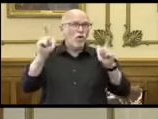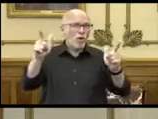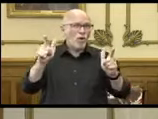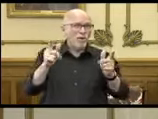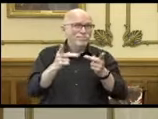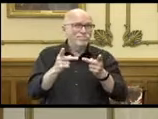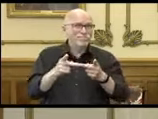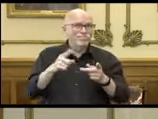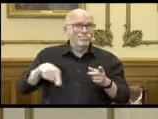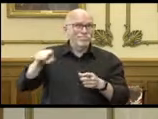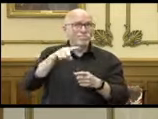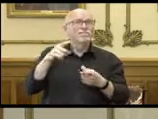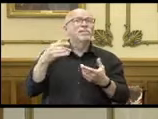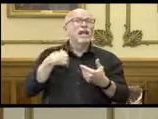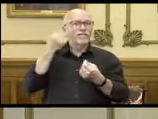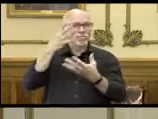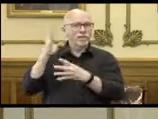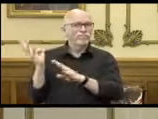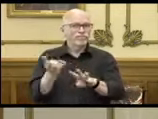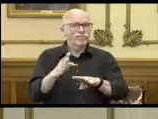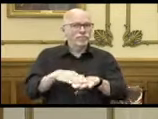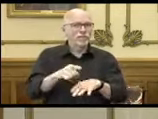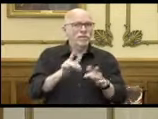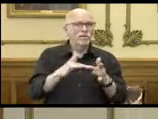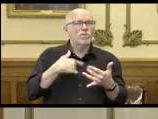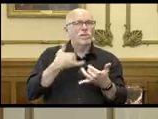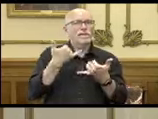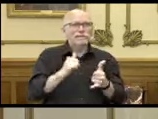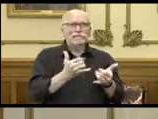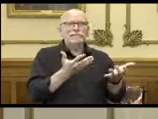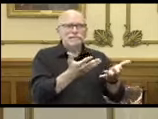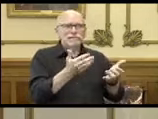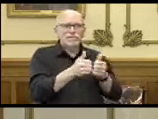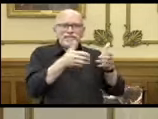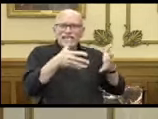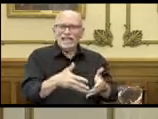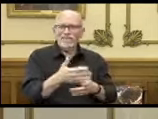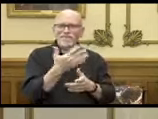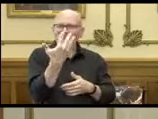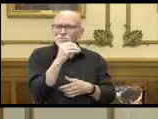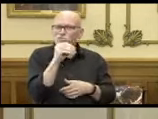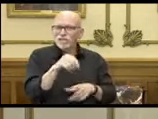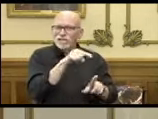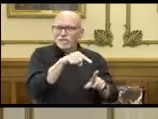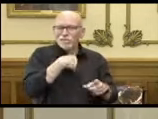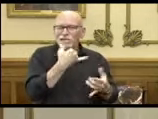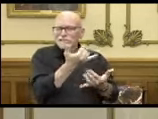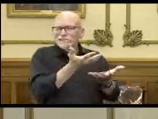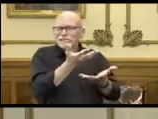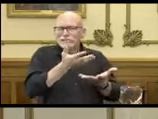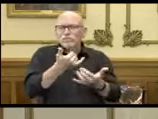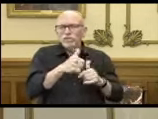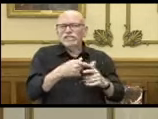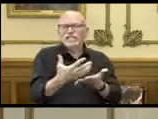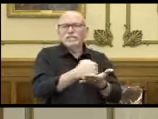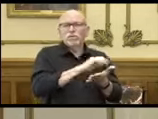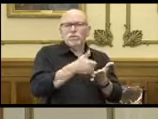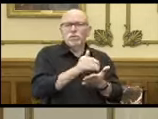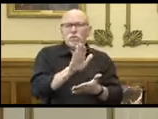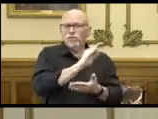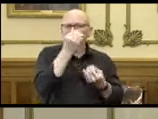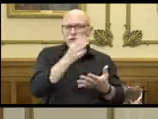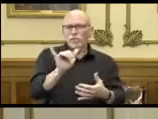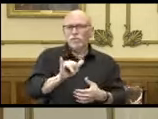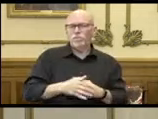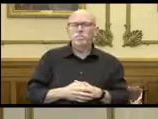facilities who have uploaded their data and we're still working really closely with the remaining 5 percent to get all of them uploaded.